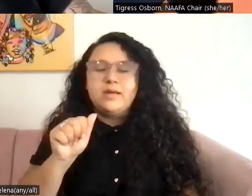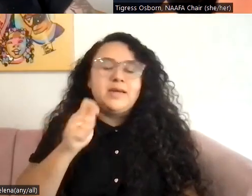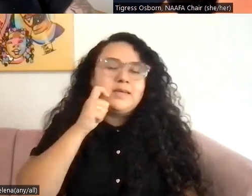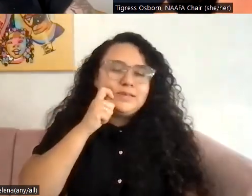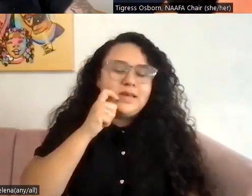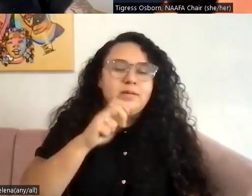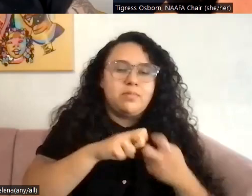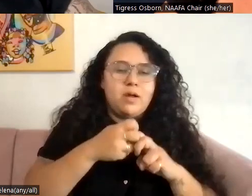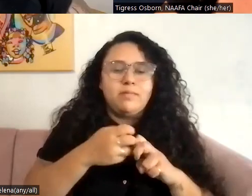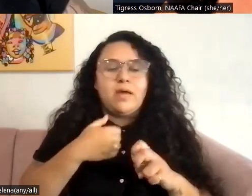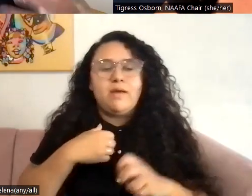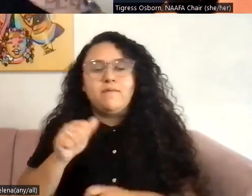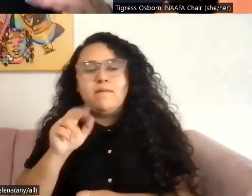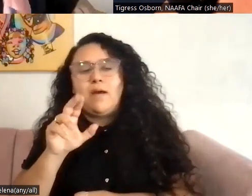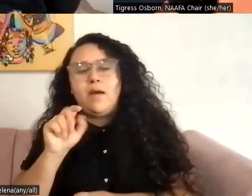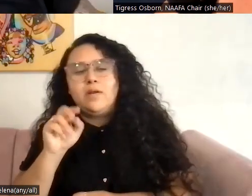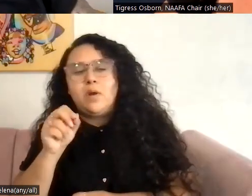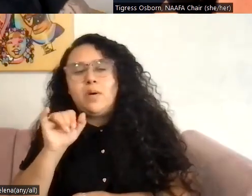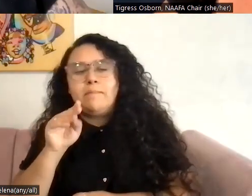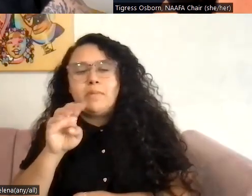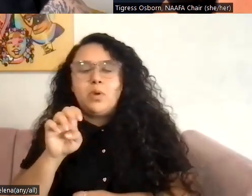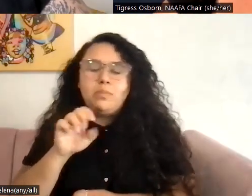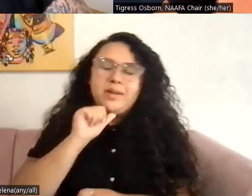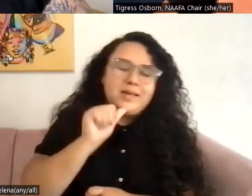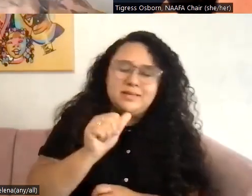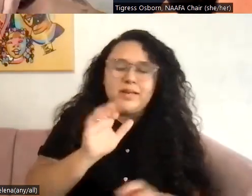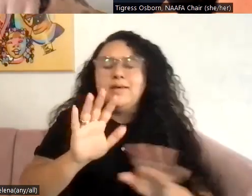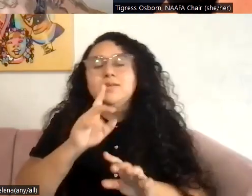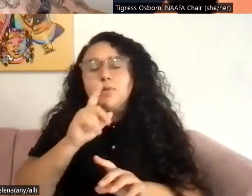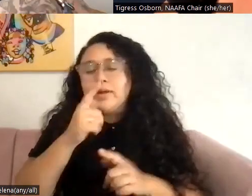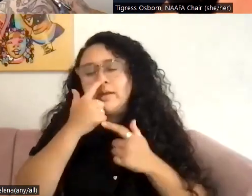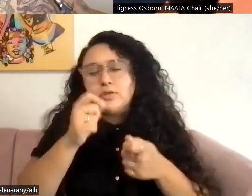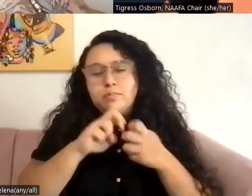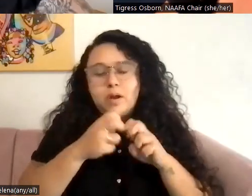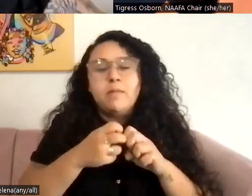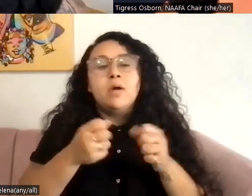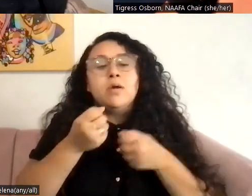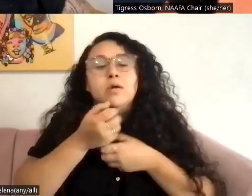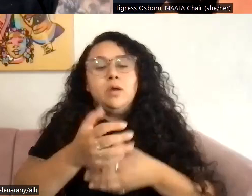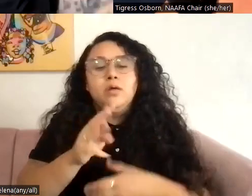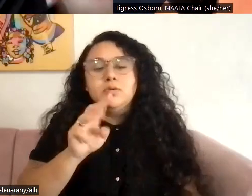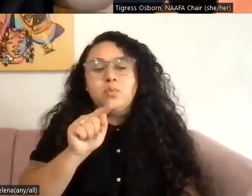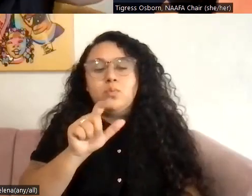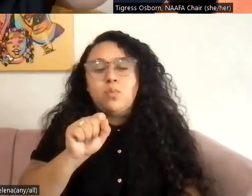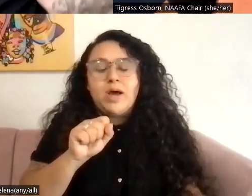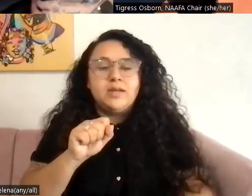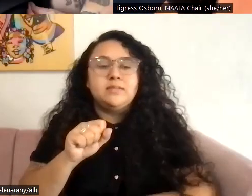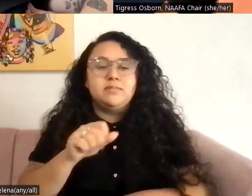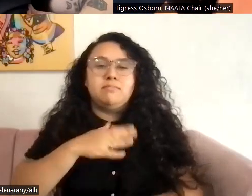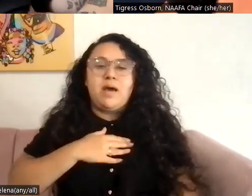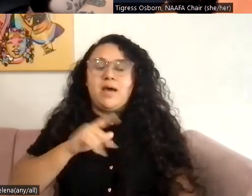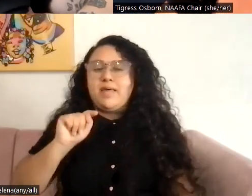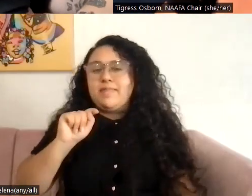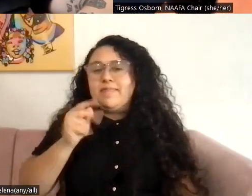autoimmune, but isn't it's, it's very interesting. Um, but it creates these welts in the thigh area, in the